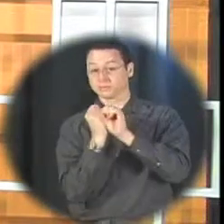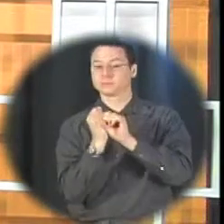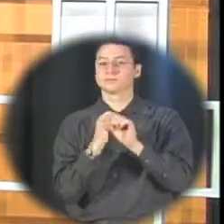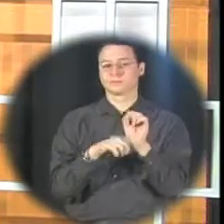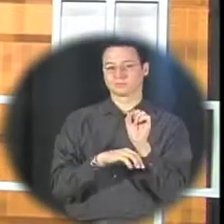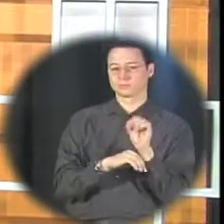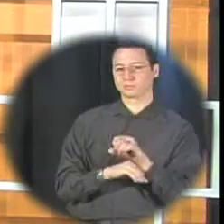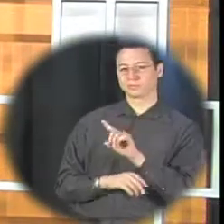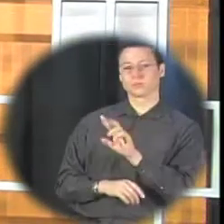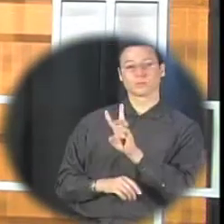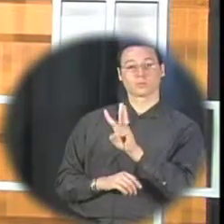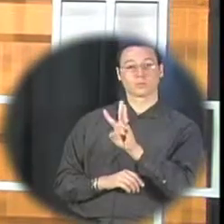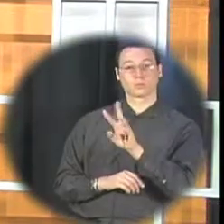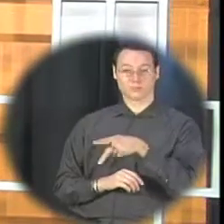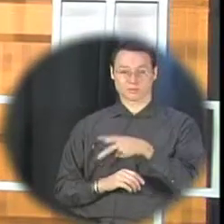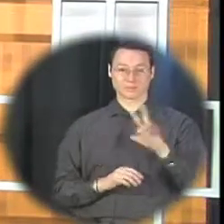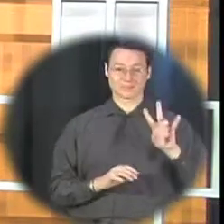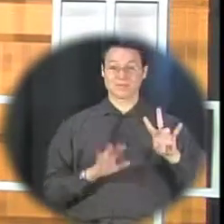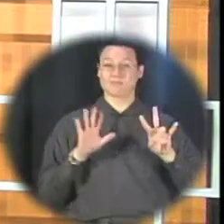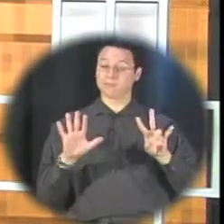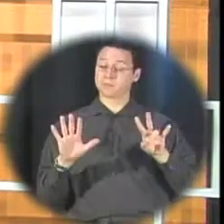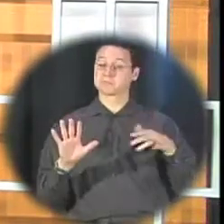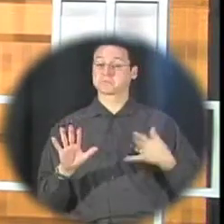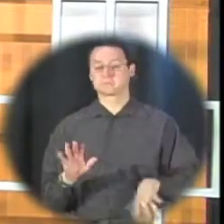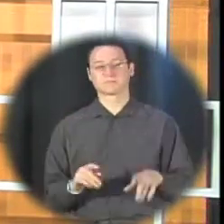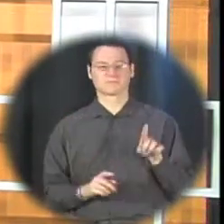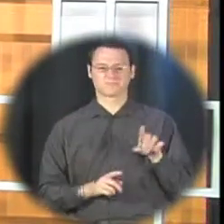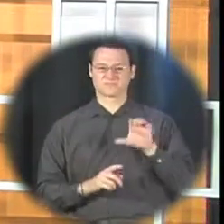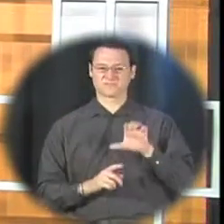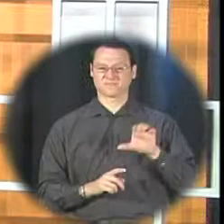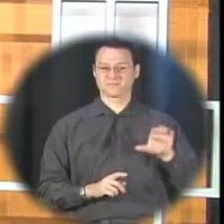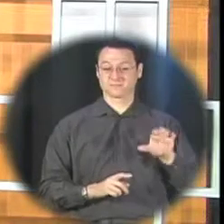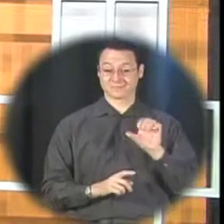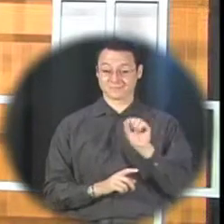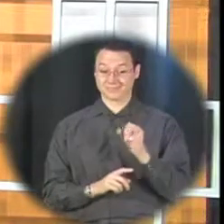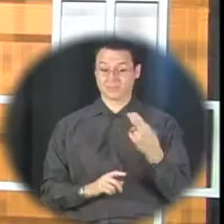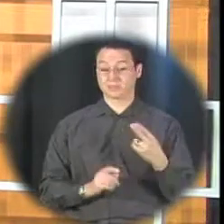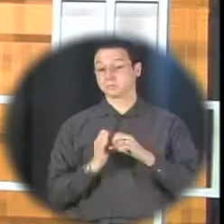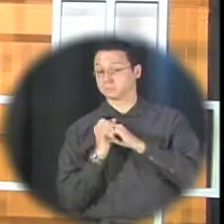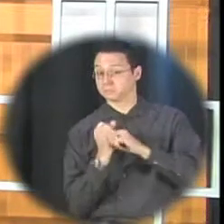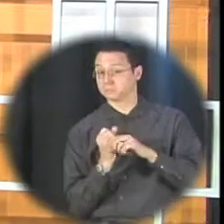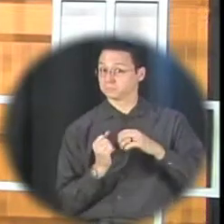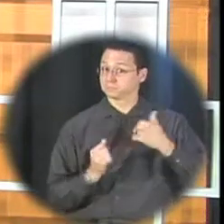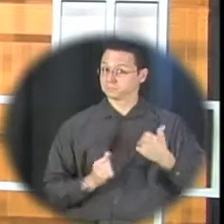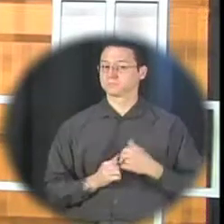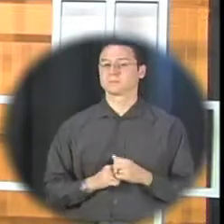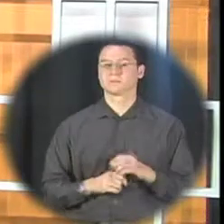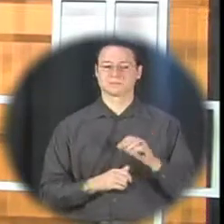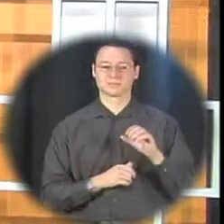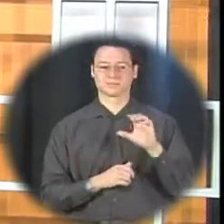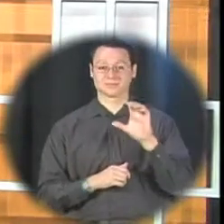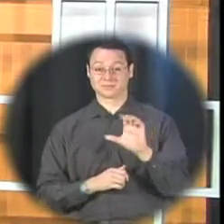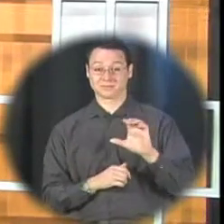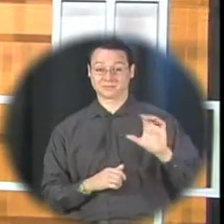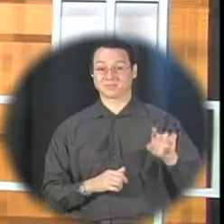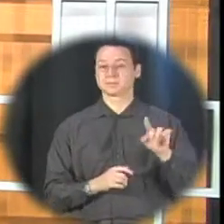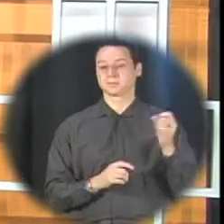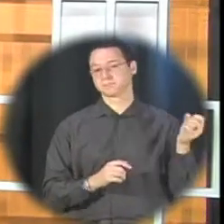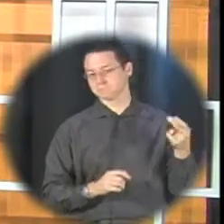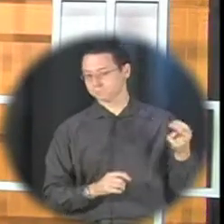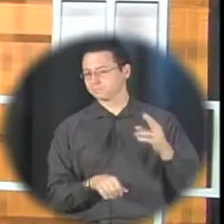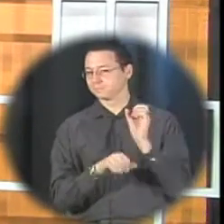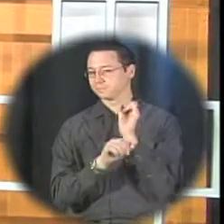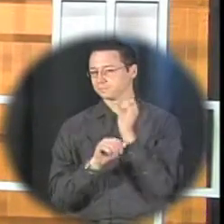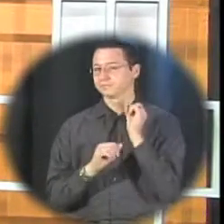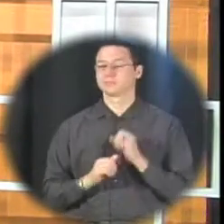Park seven to five behind the strong hitting of Christy Creel and Sarah Hayes Chase Cassidy pitched for the win the